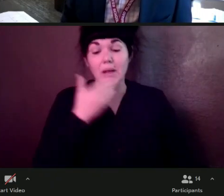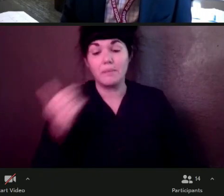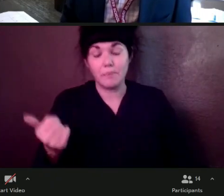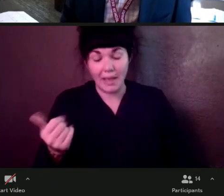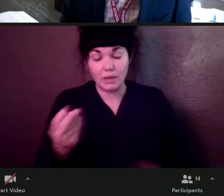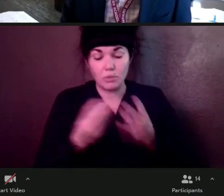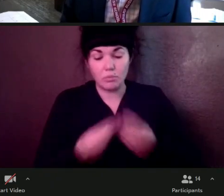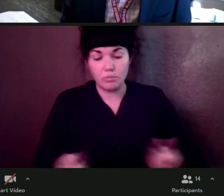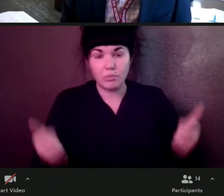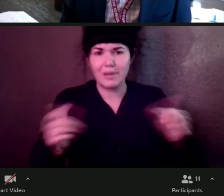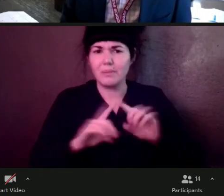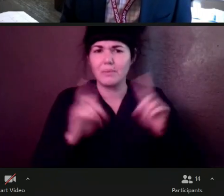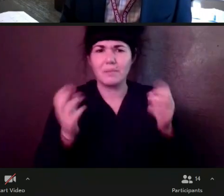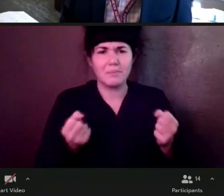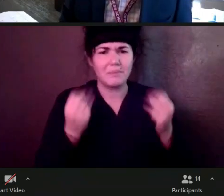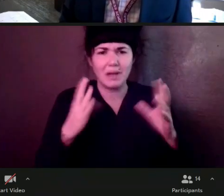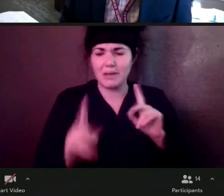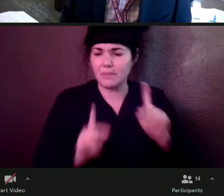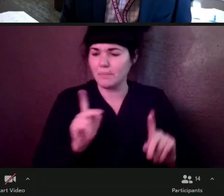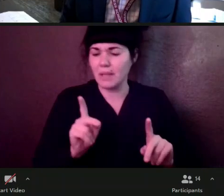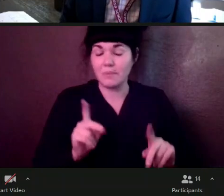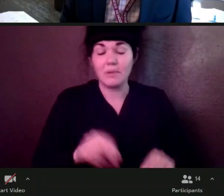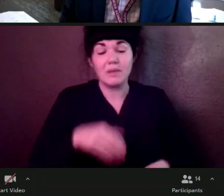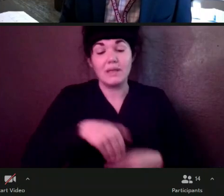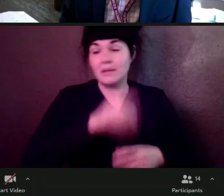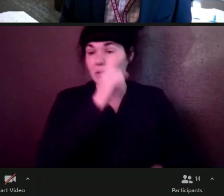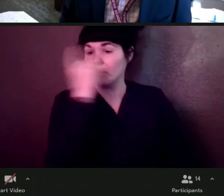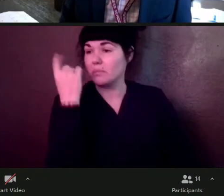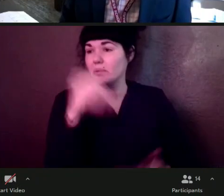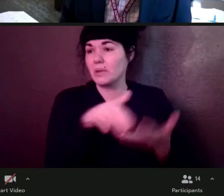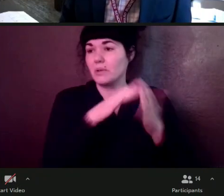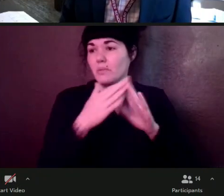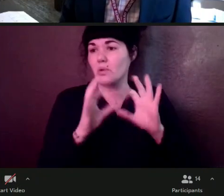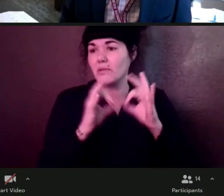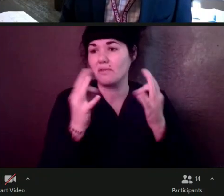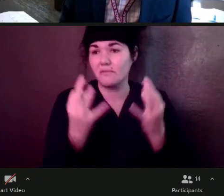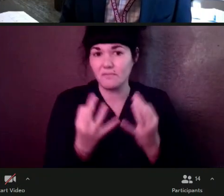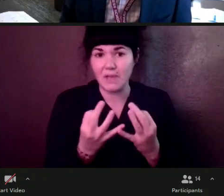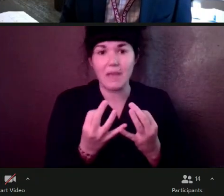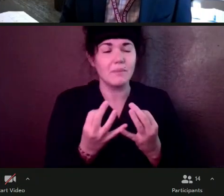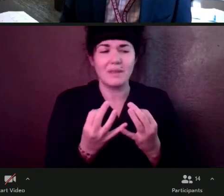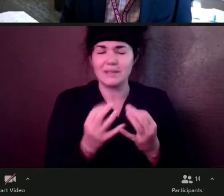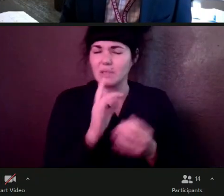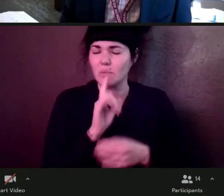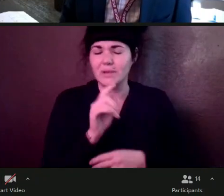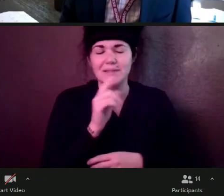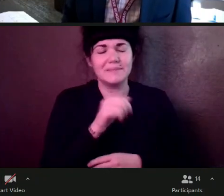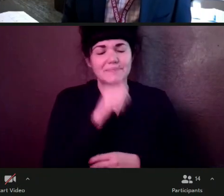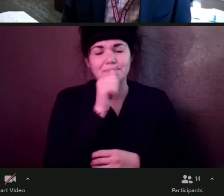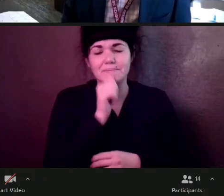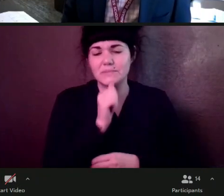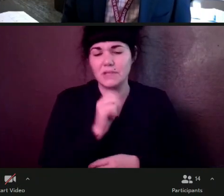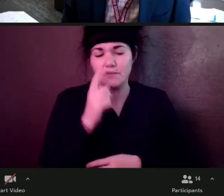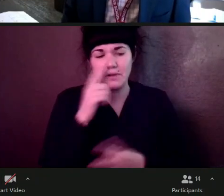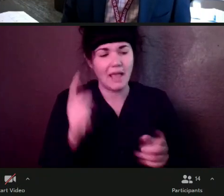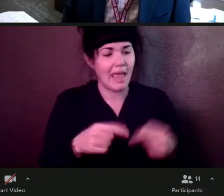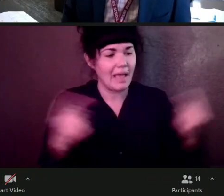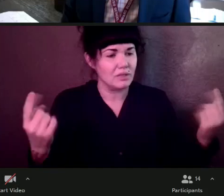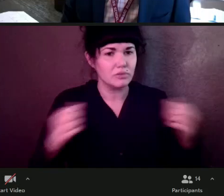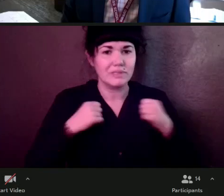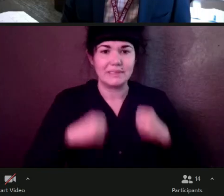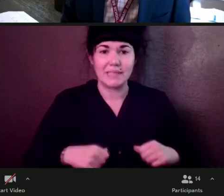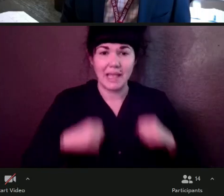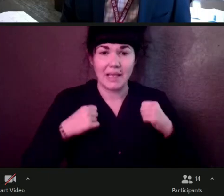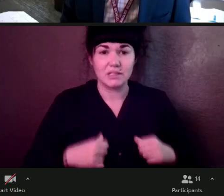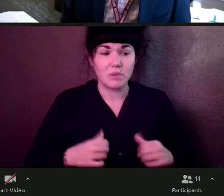asthma and severe allergies. And a lot of those families live in poverty and low income neighborhoods and also have